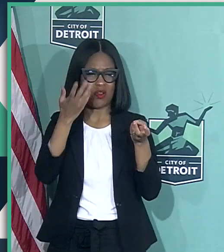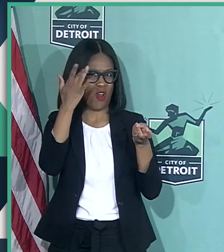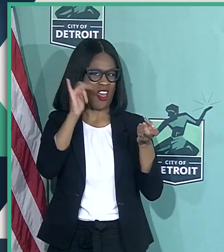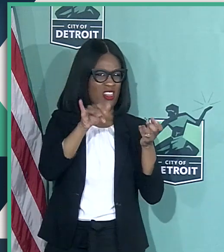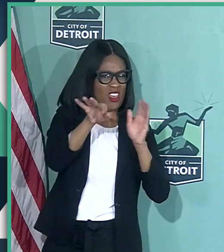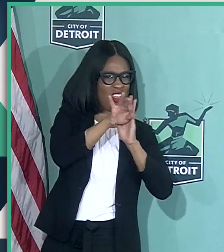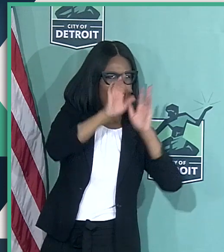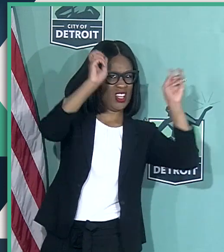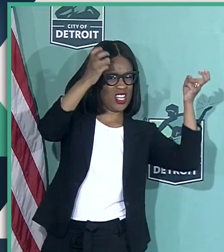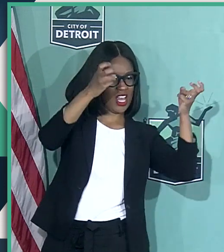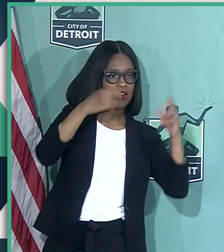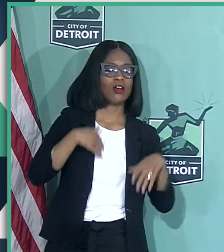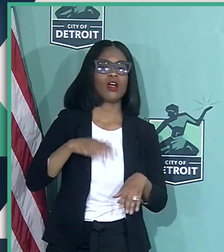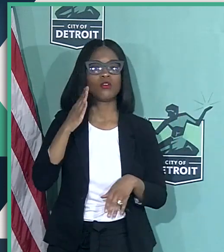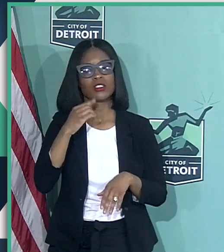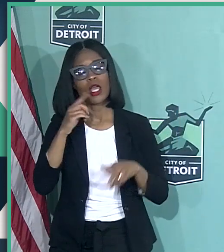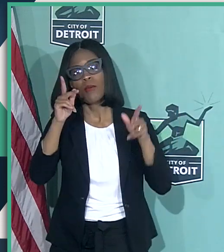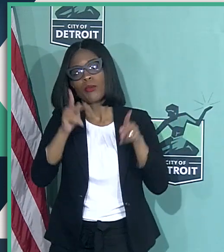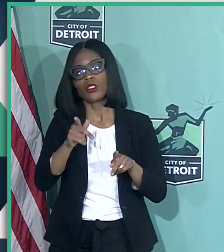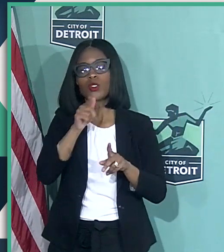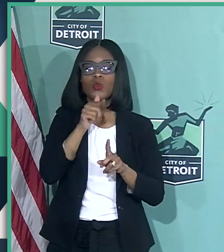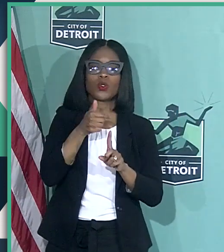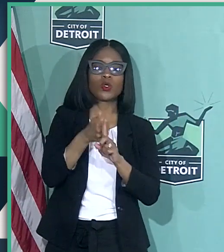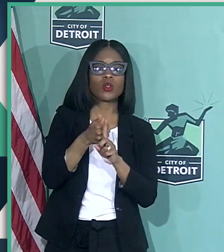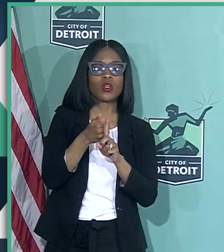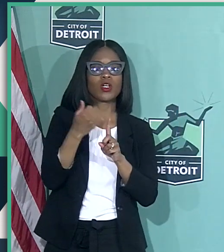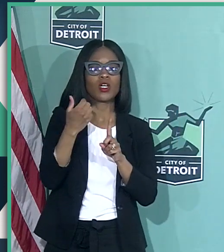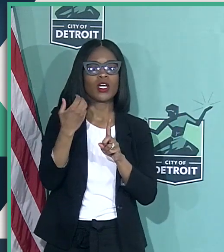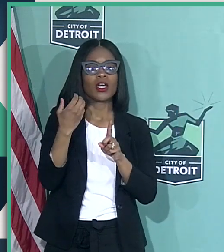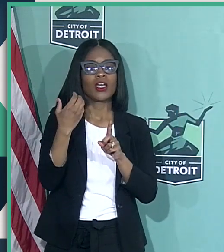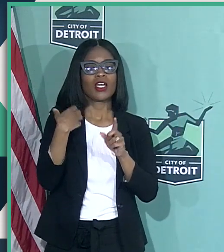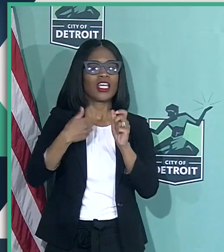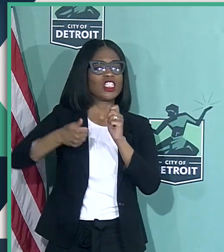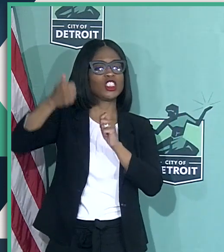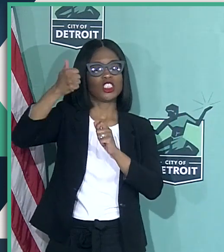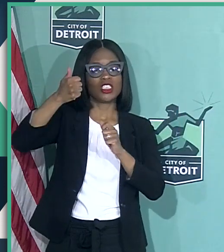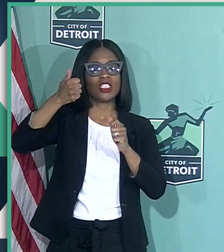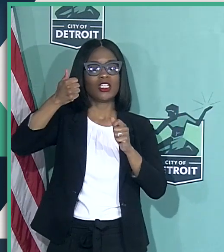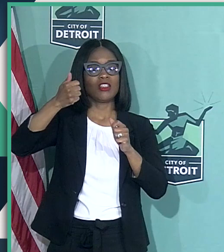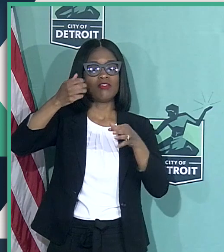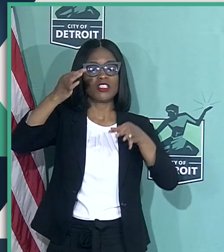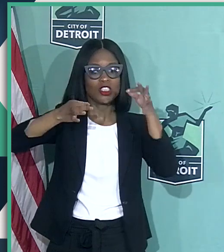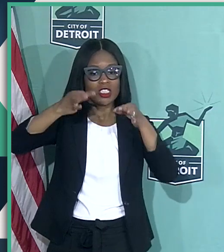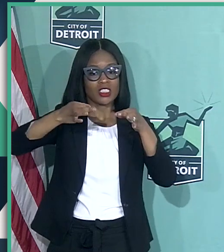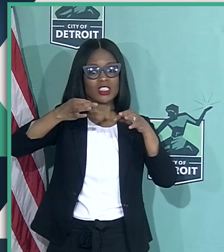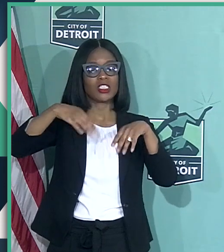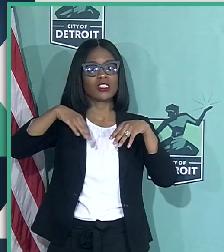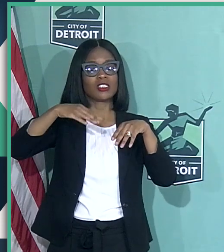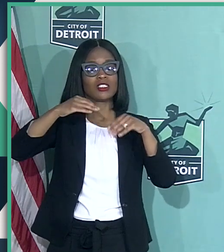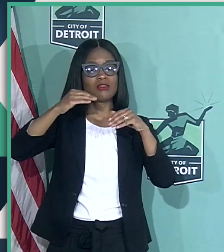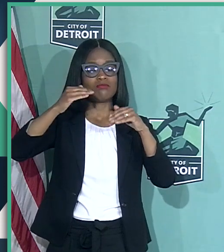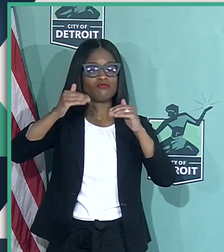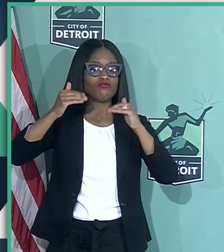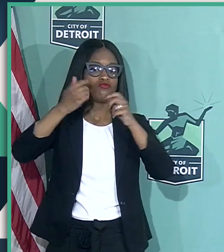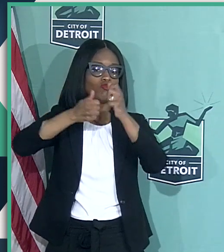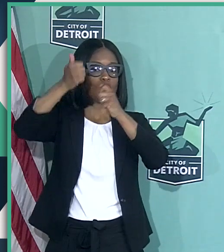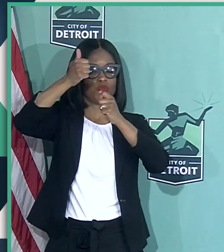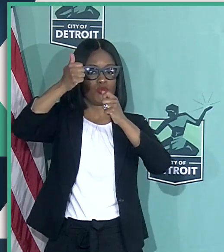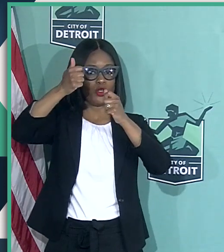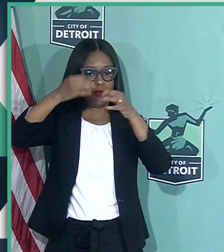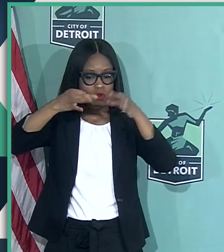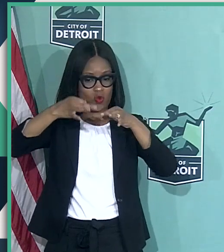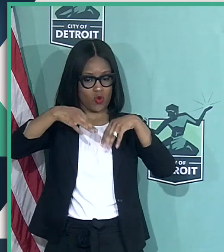that somebody who has been a Chief Justice of the Supreme Court and a hospital president